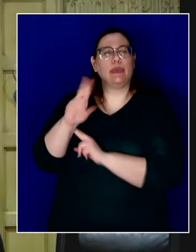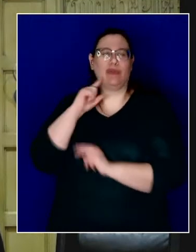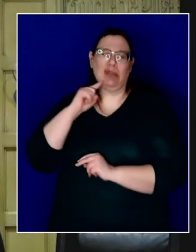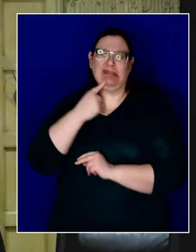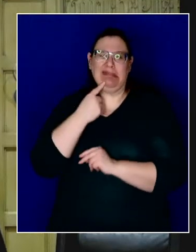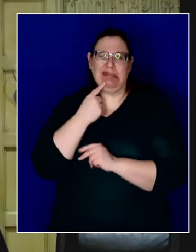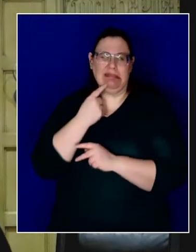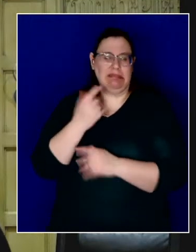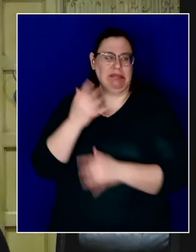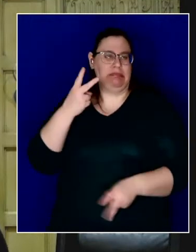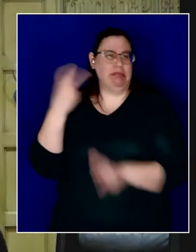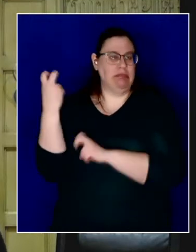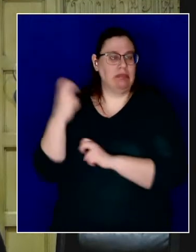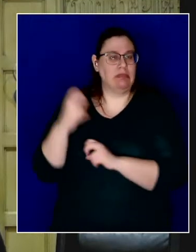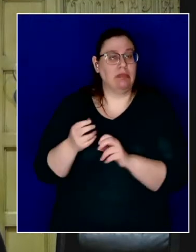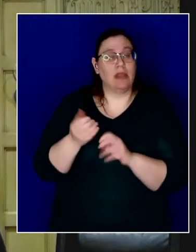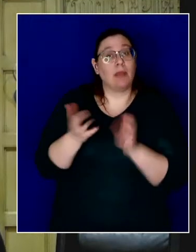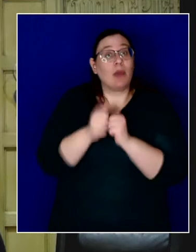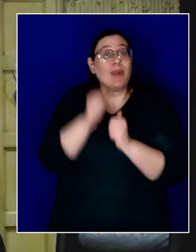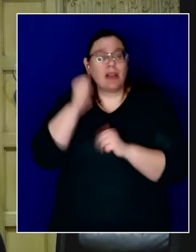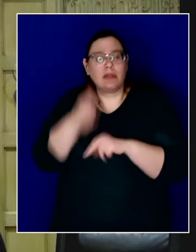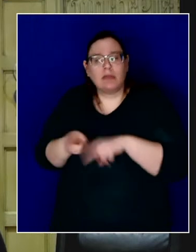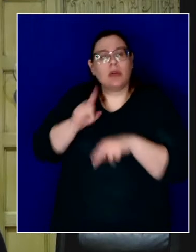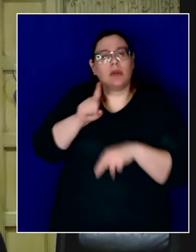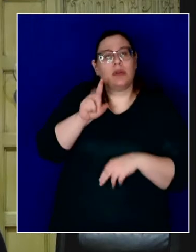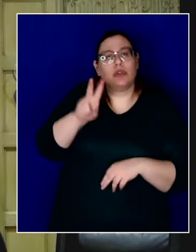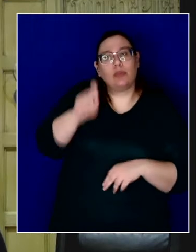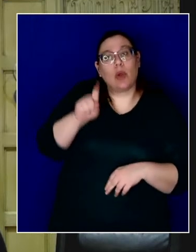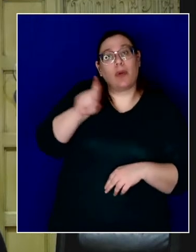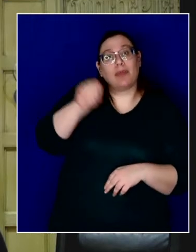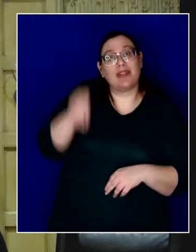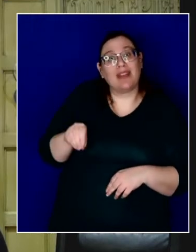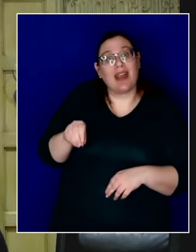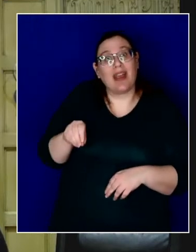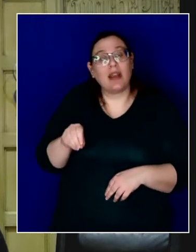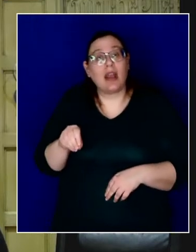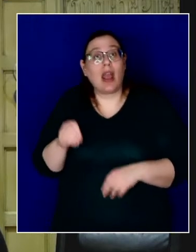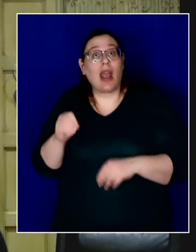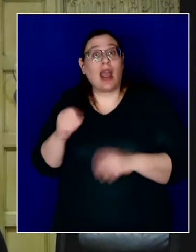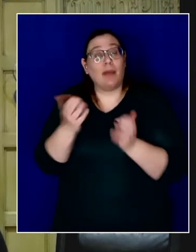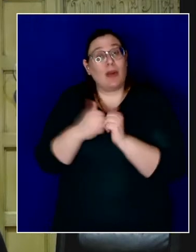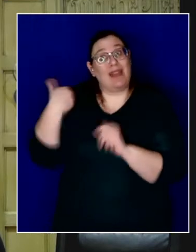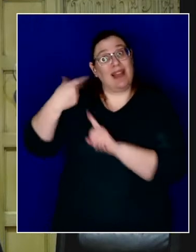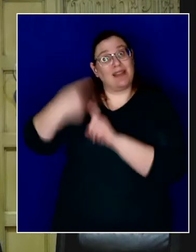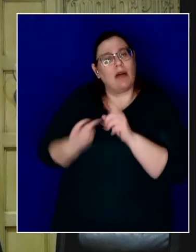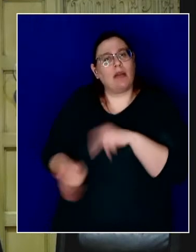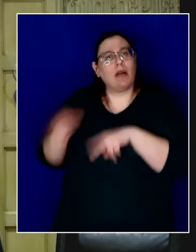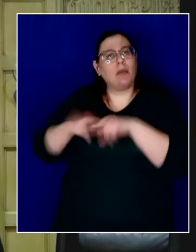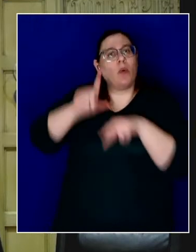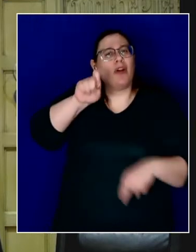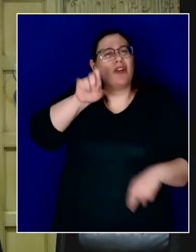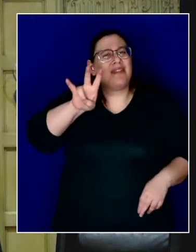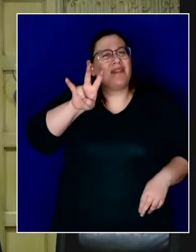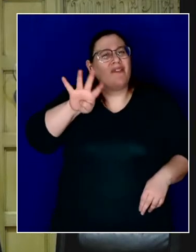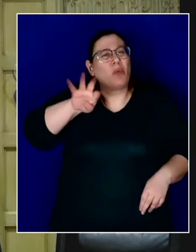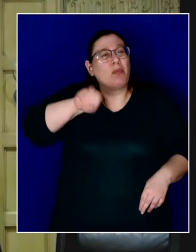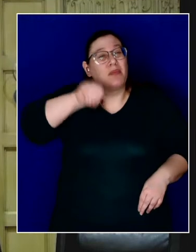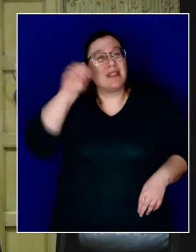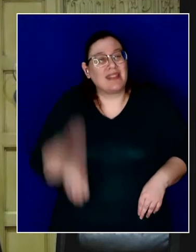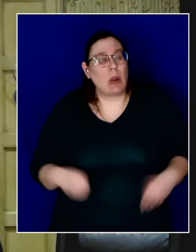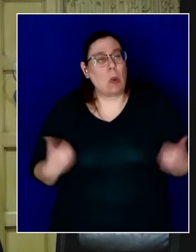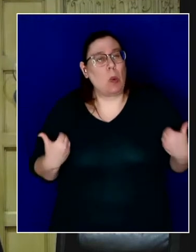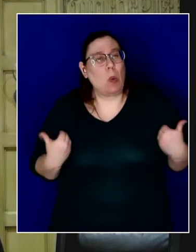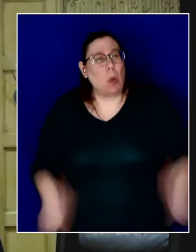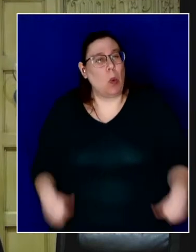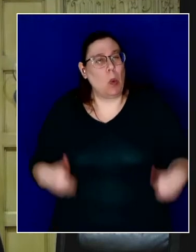up 2.1% since yesterday and 174% since last month. You see, if you